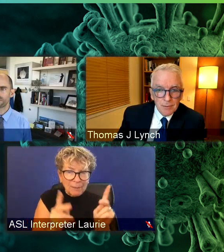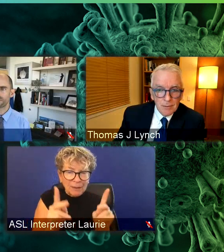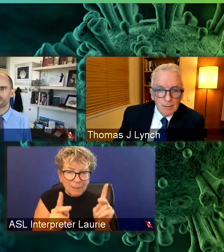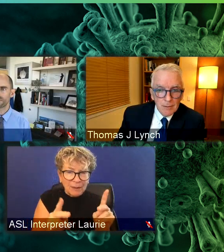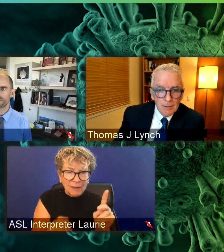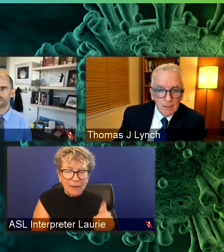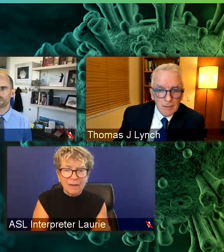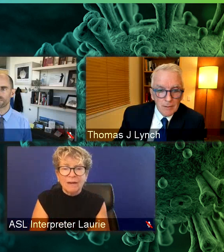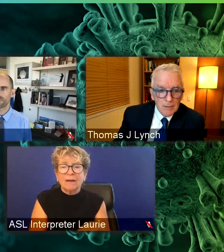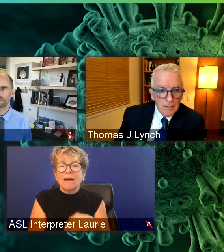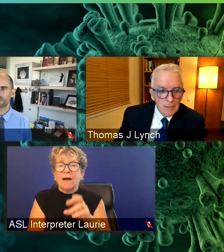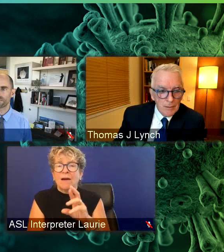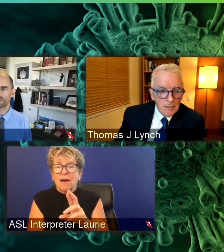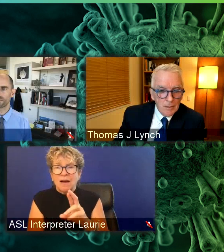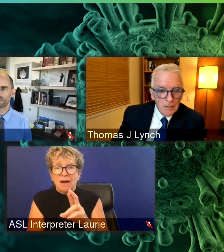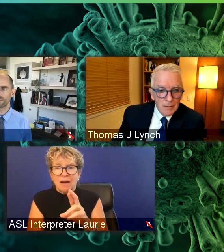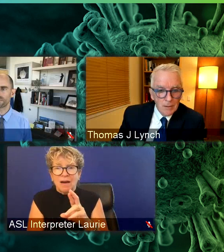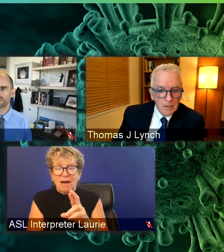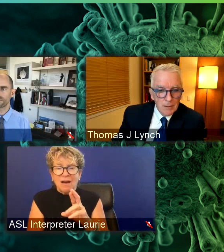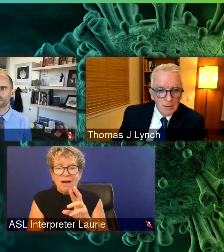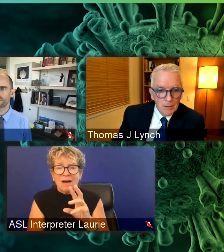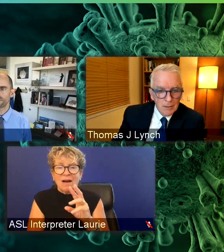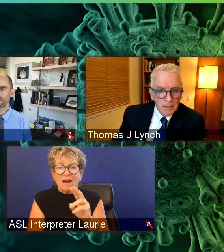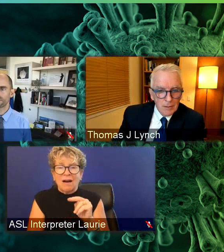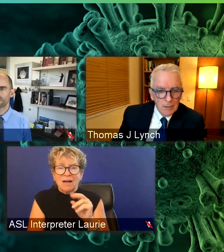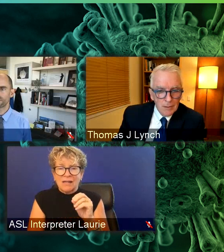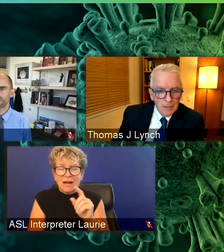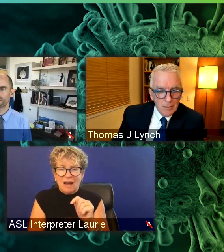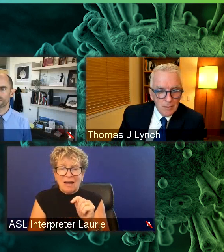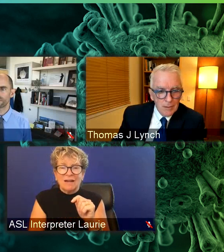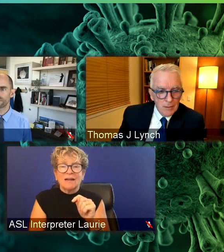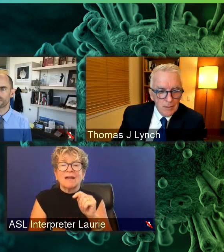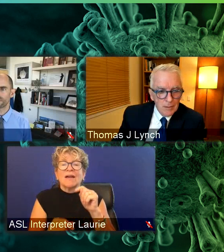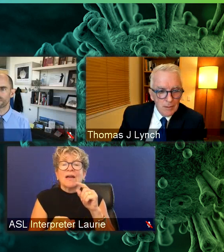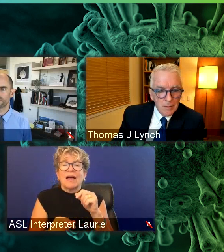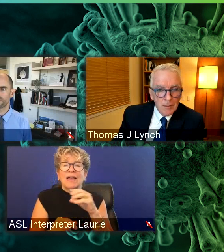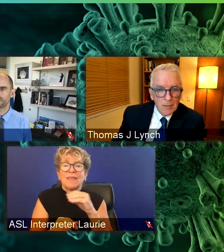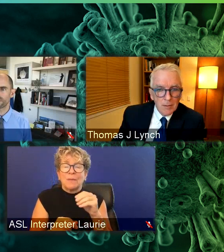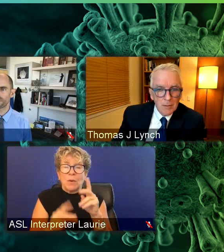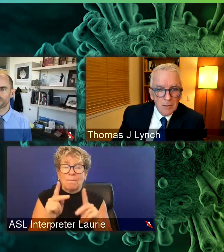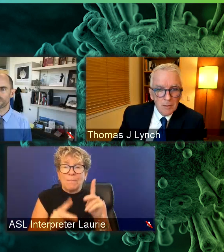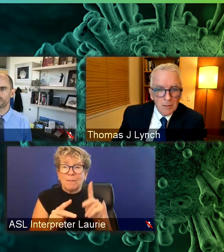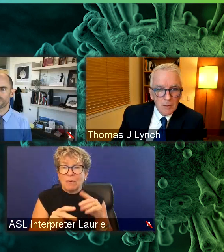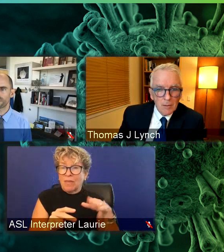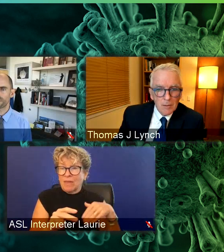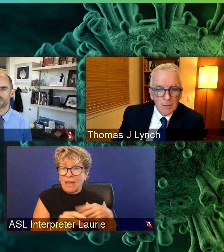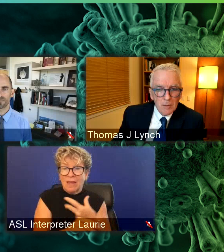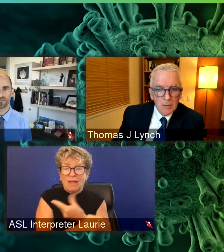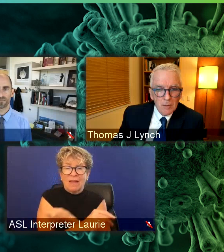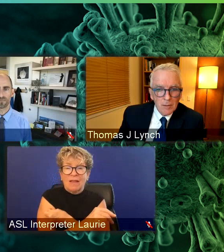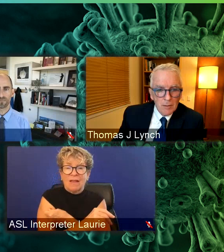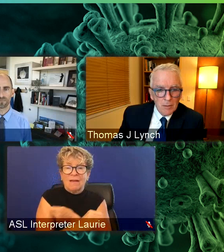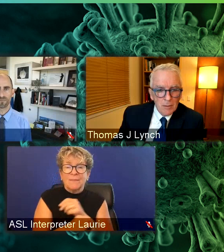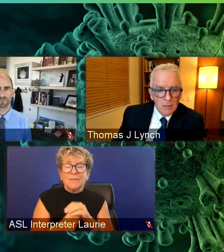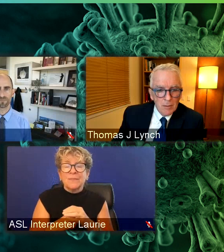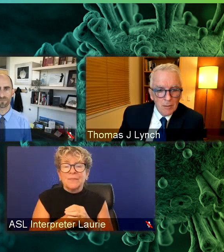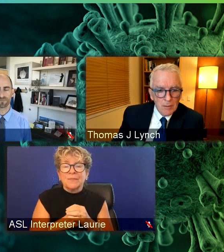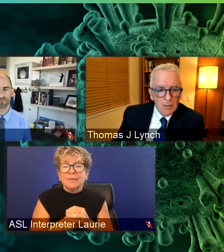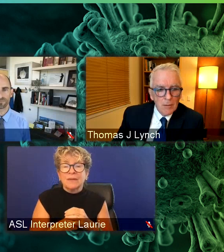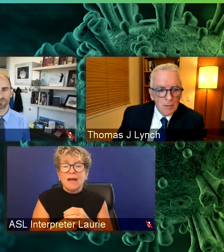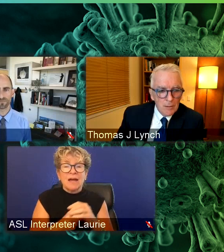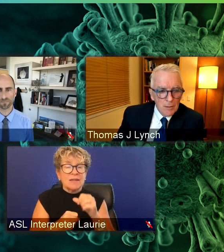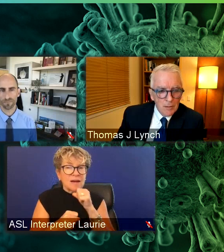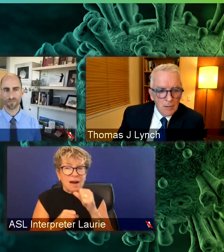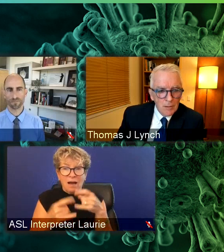specific. And that that necessarily says that people are not vaccinated and that we're not doing this giant societal mitigation. And it's kind of